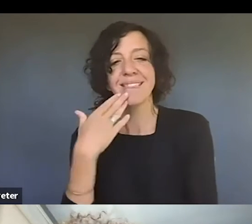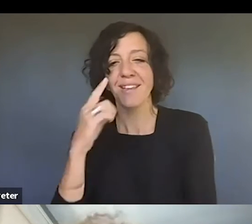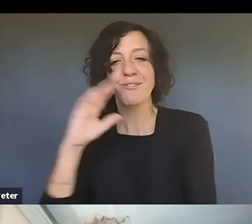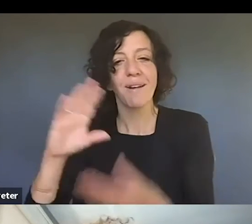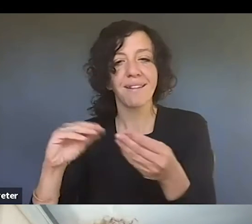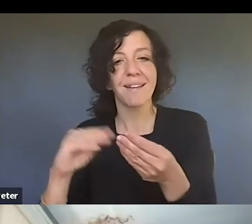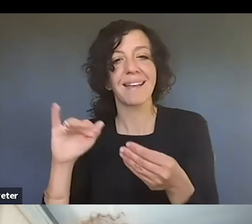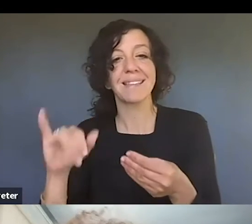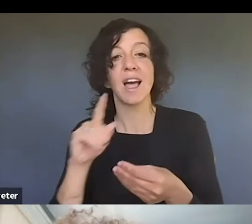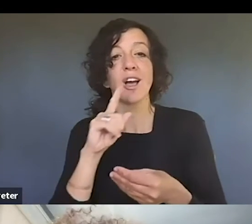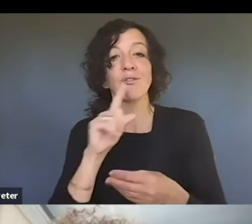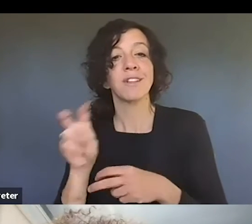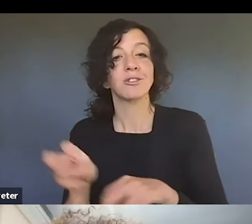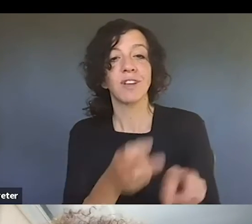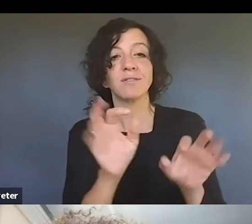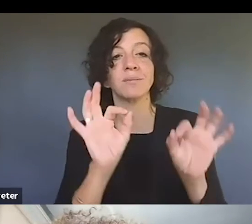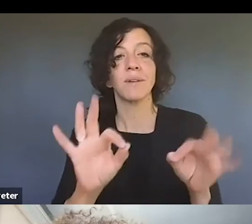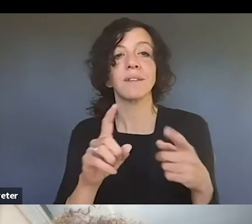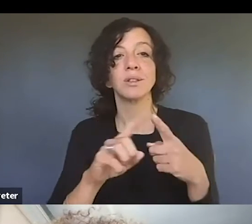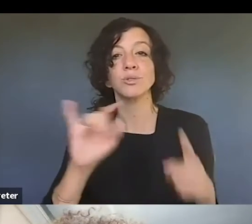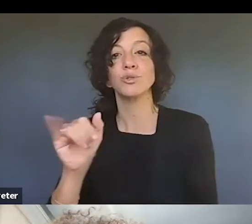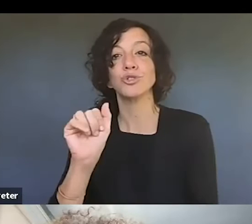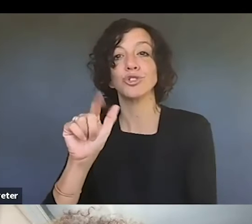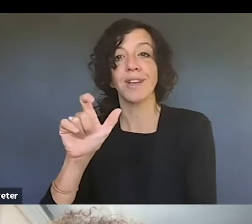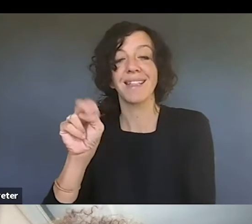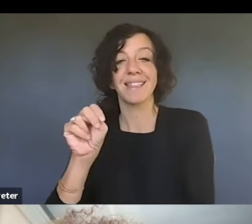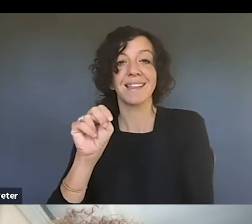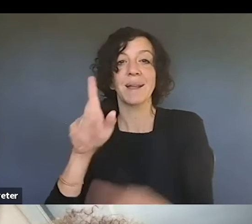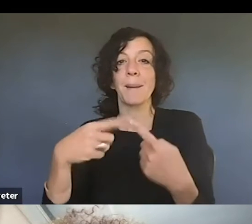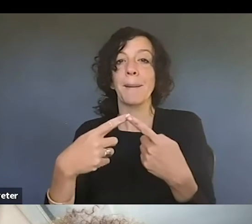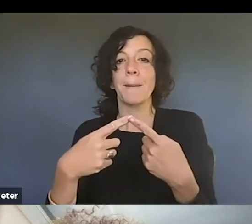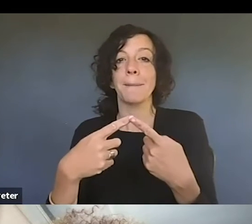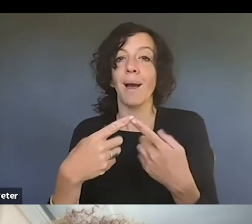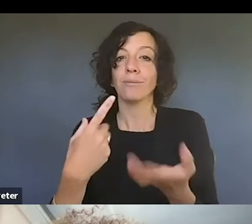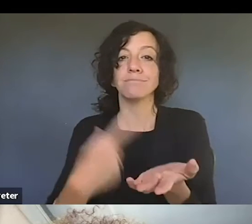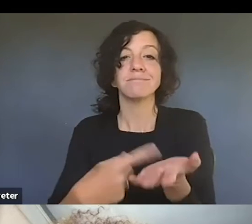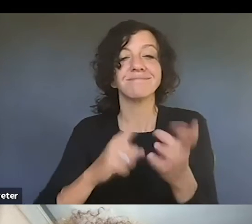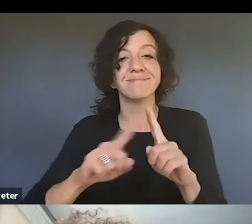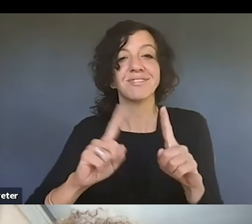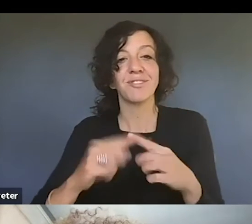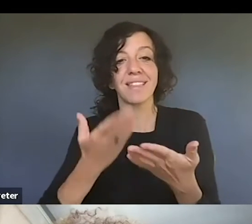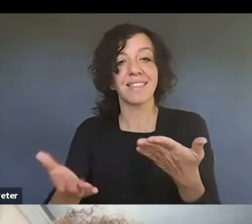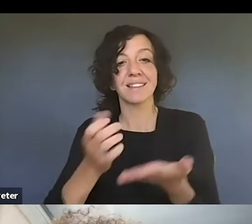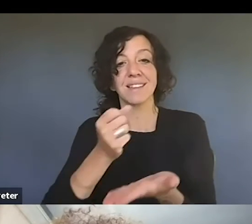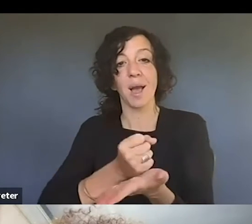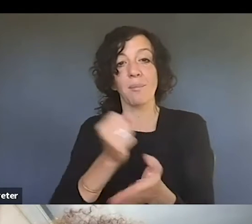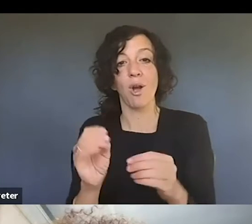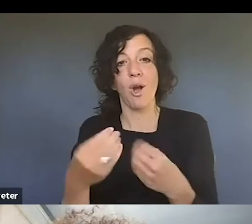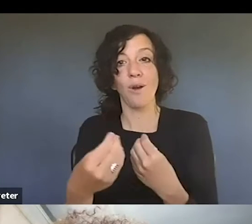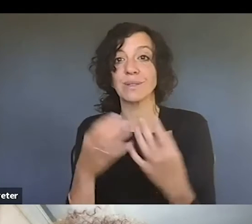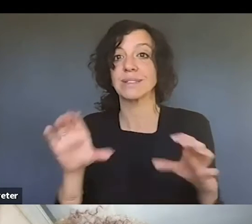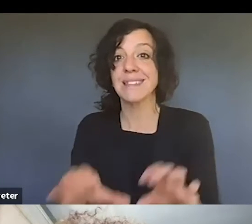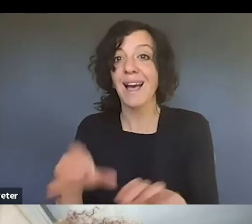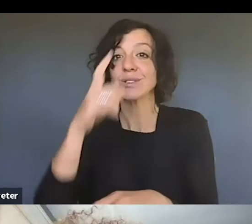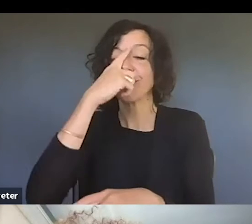about, or know a lot about, you know, all the great things that the Copyright Office, um, the Copyright Office is doing for the